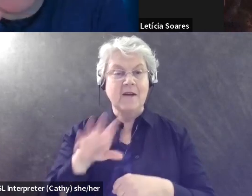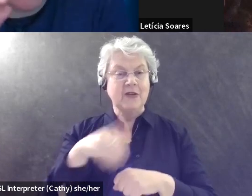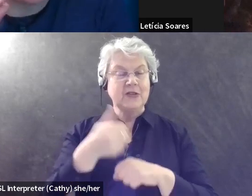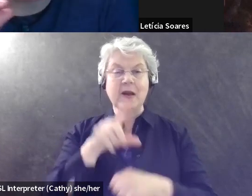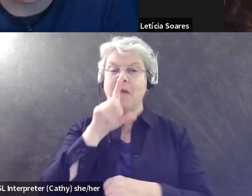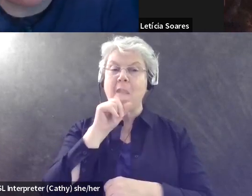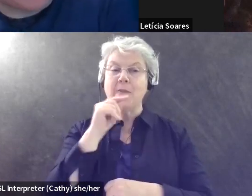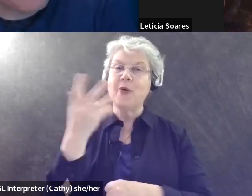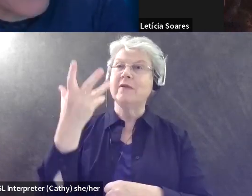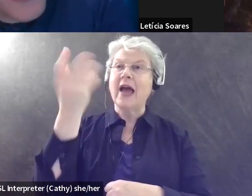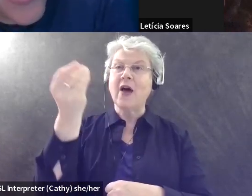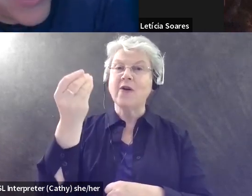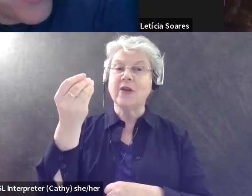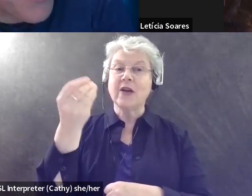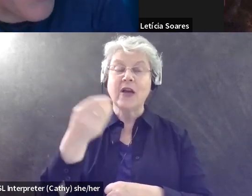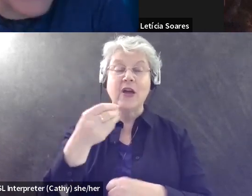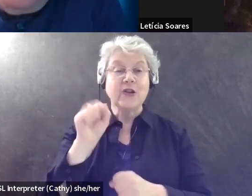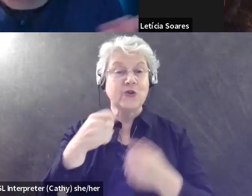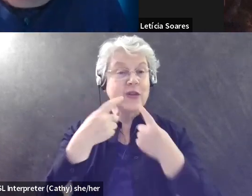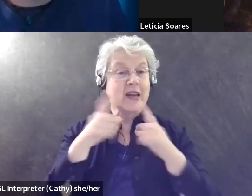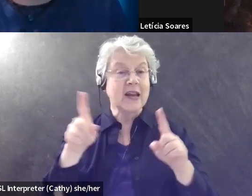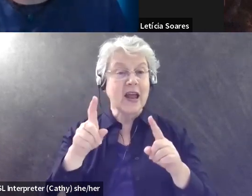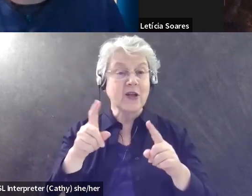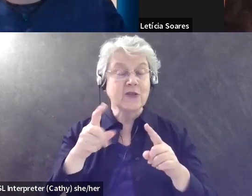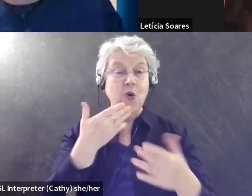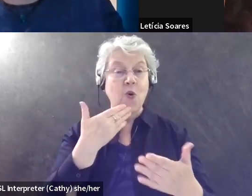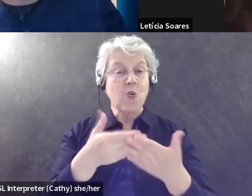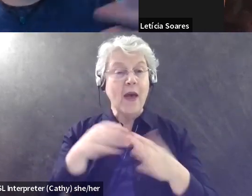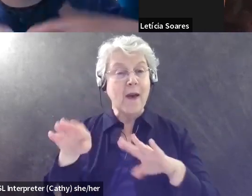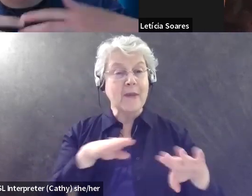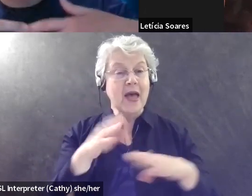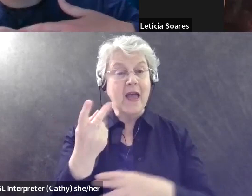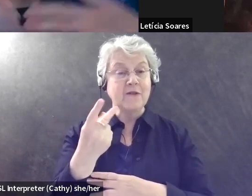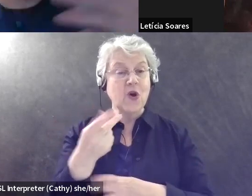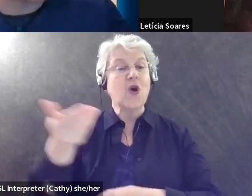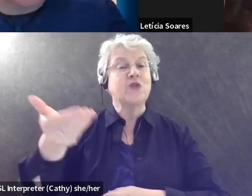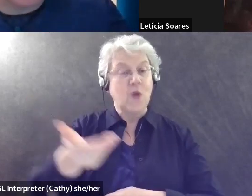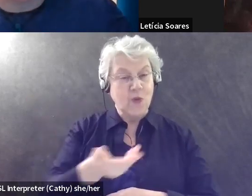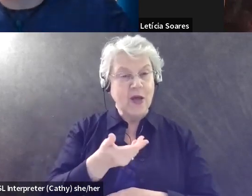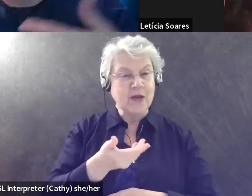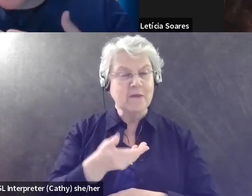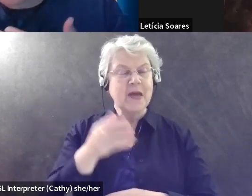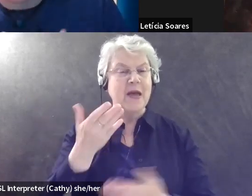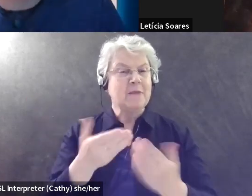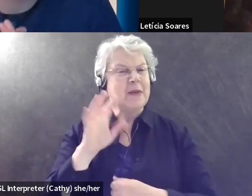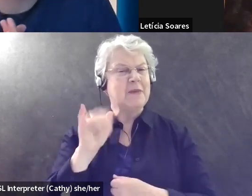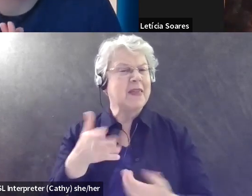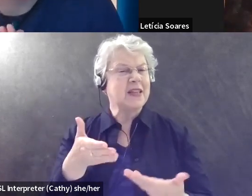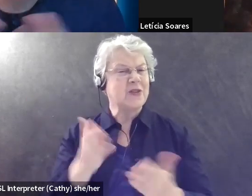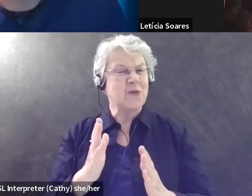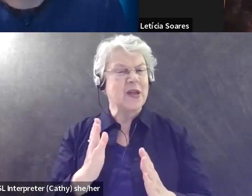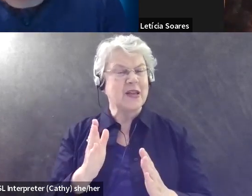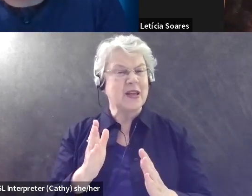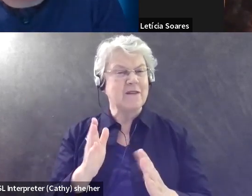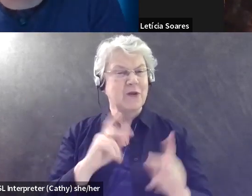outings, just saying, you know, well-behaved dogs are welcome. Like that could be a way to signal to folks. If you have a service animal